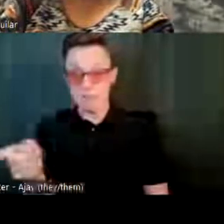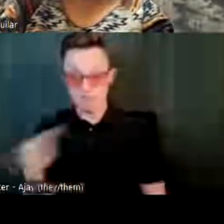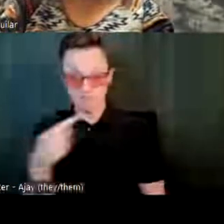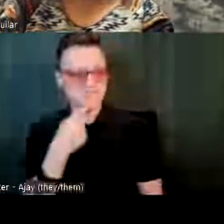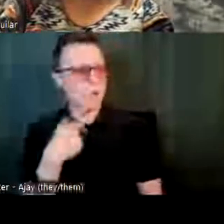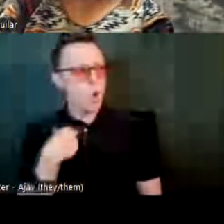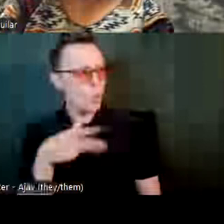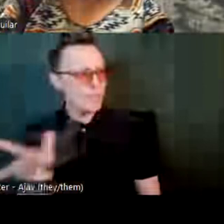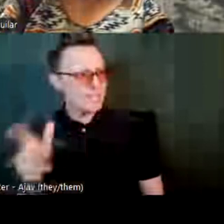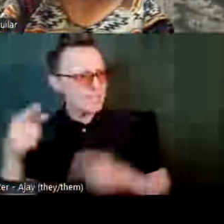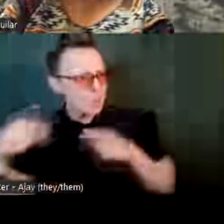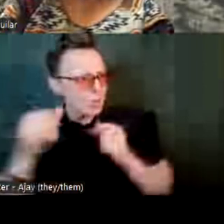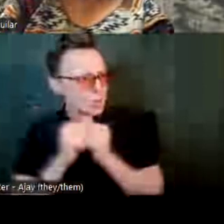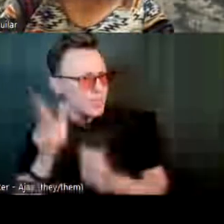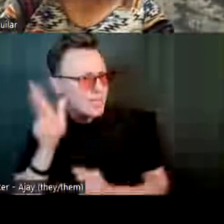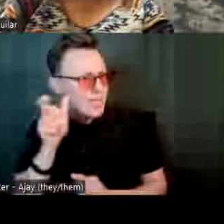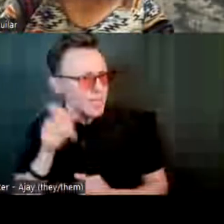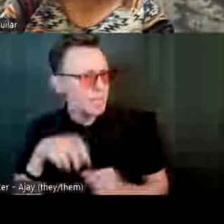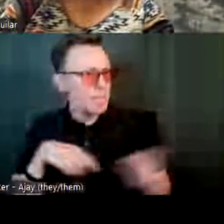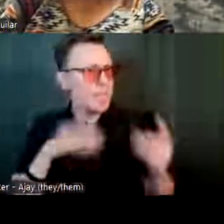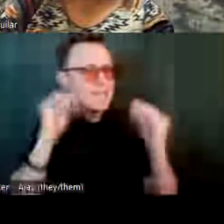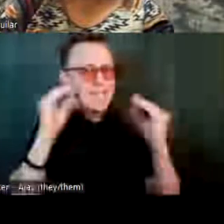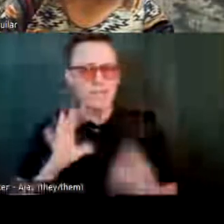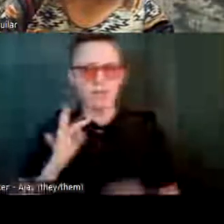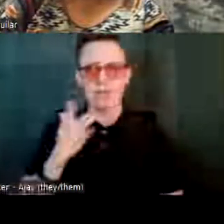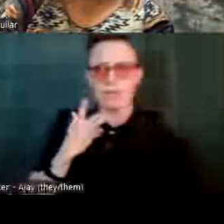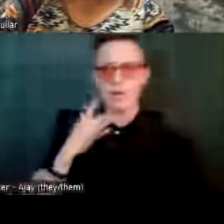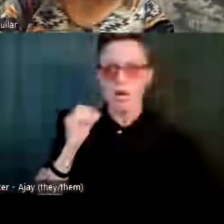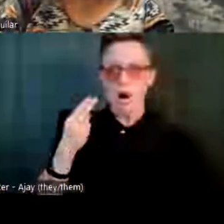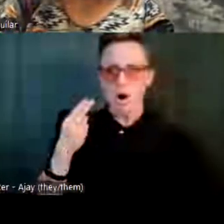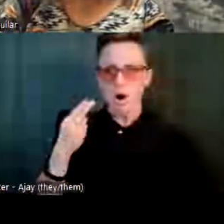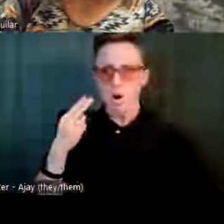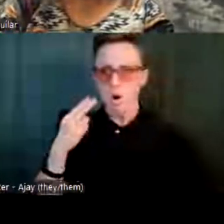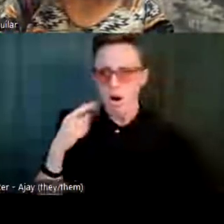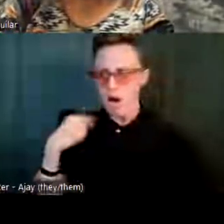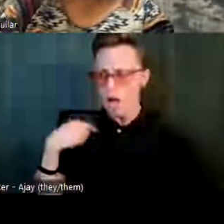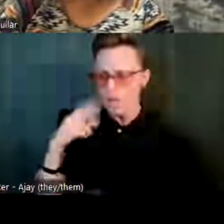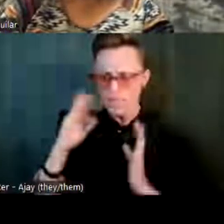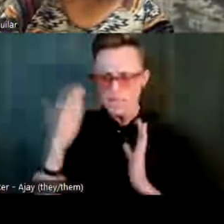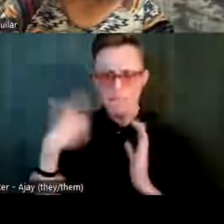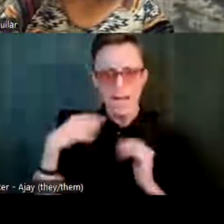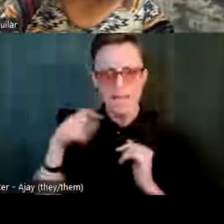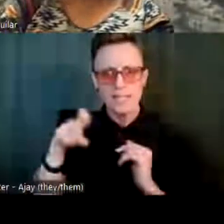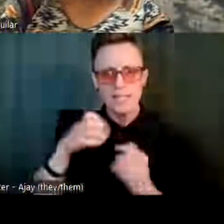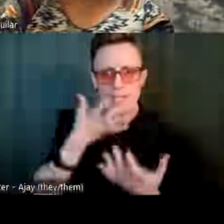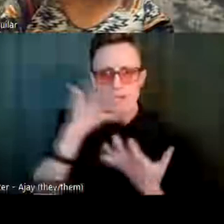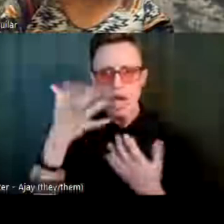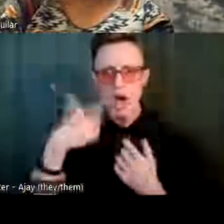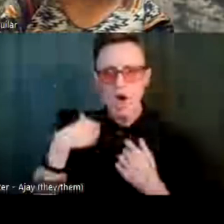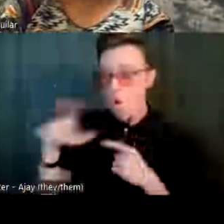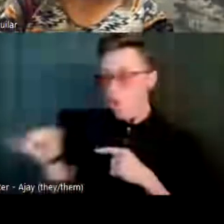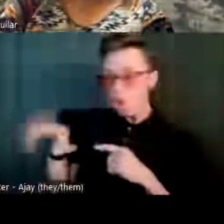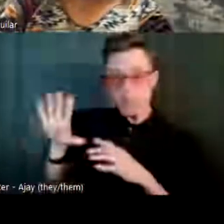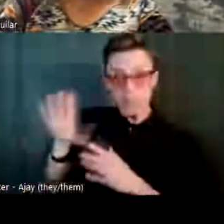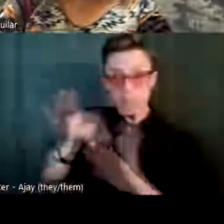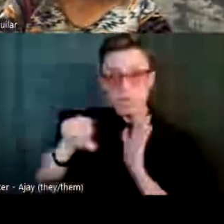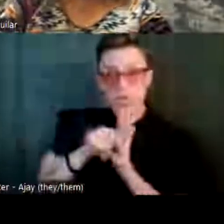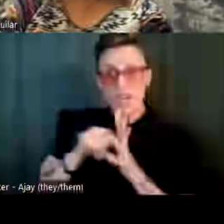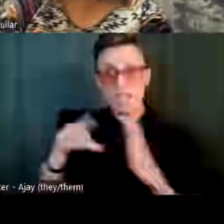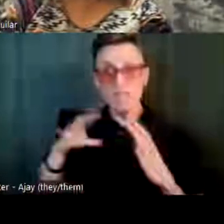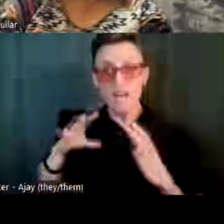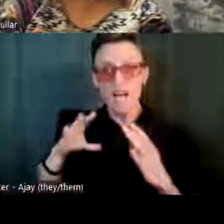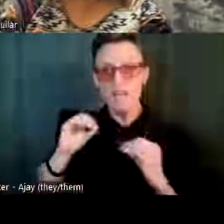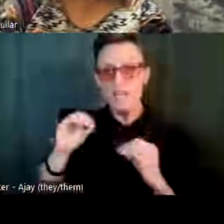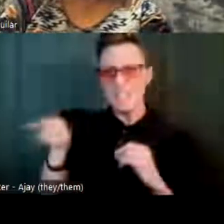oh, okay. So I need to shout. Like he was always confused. He's like, he does his work perfectly fine. He understands it, but like he never asked questions or